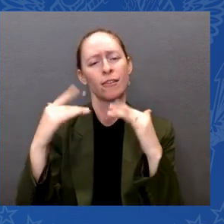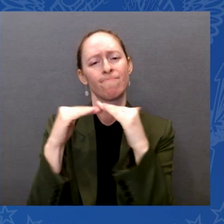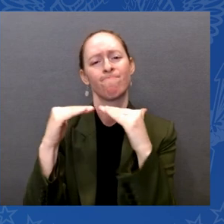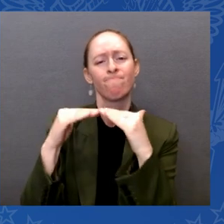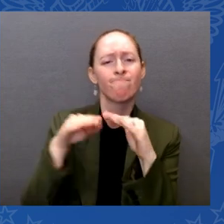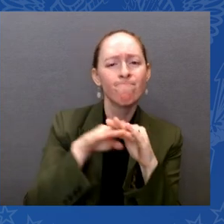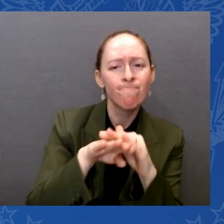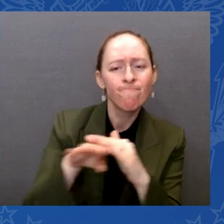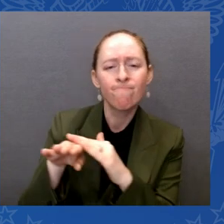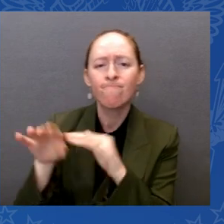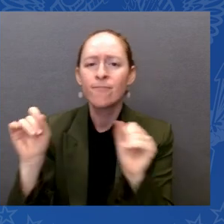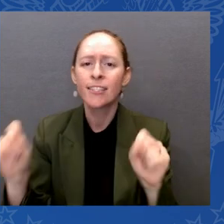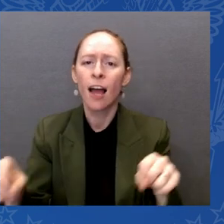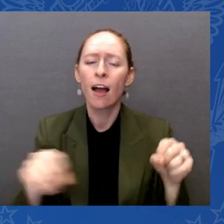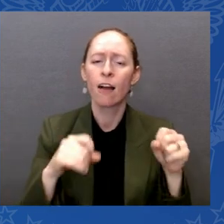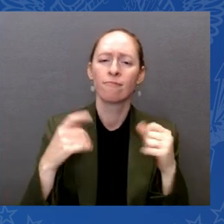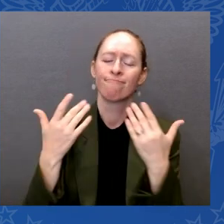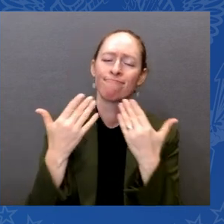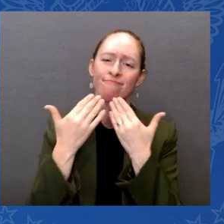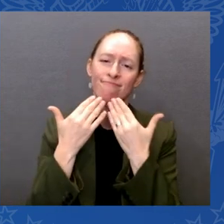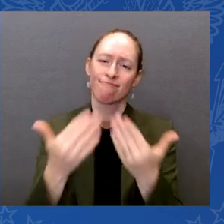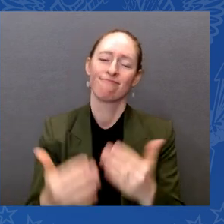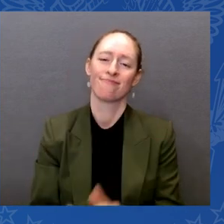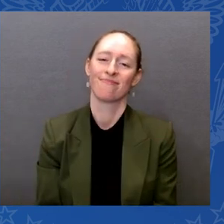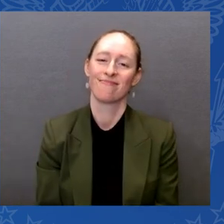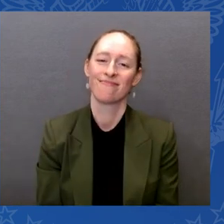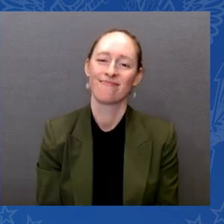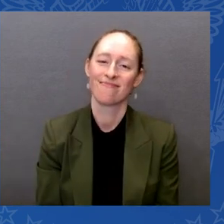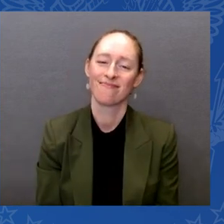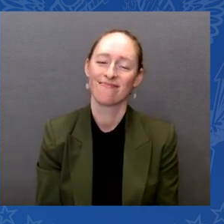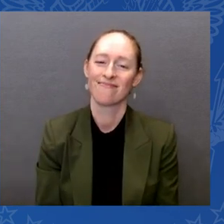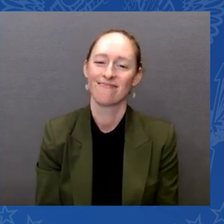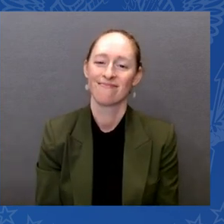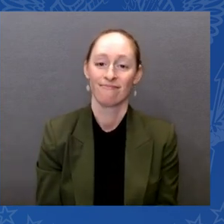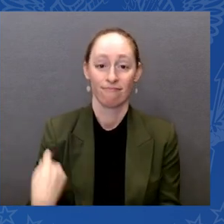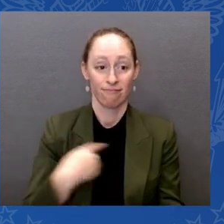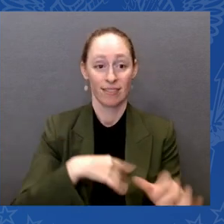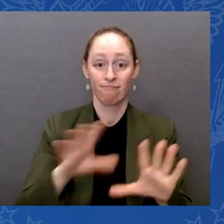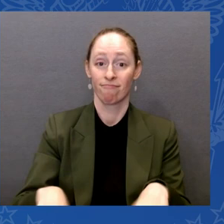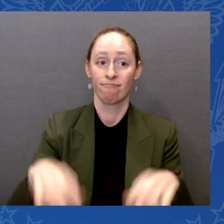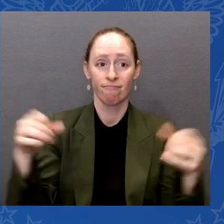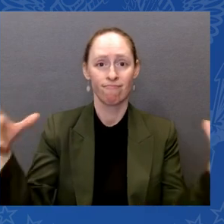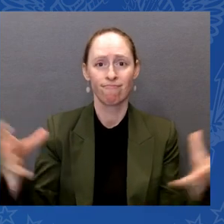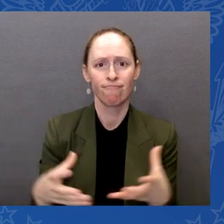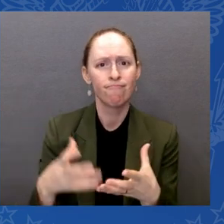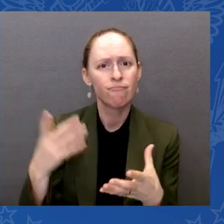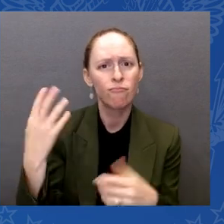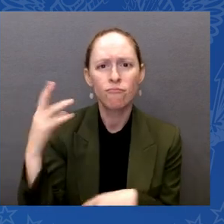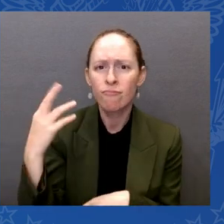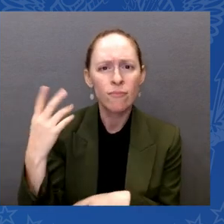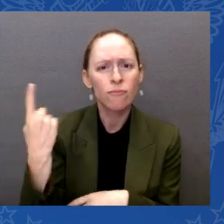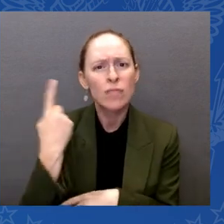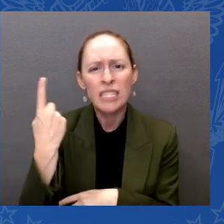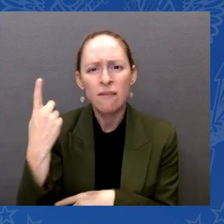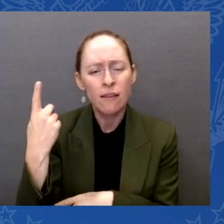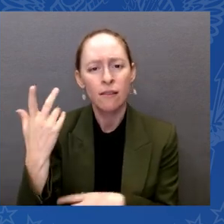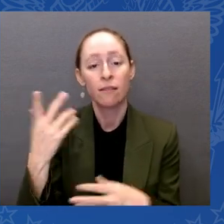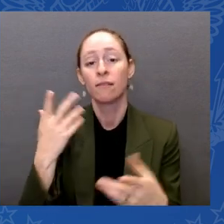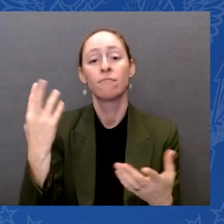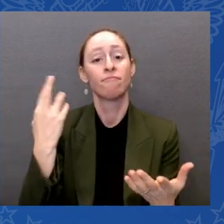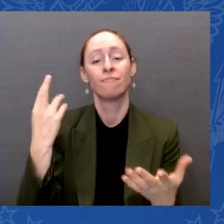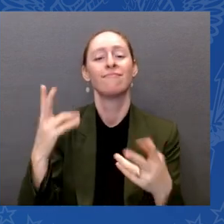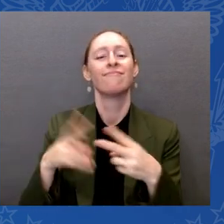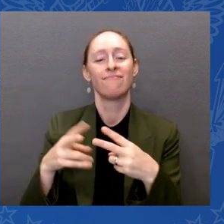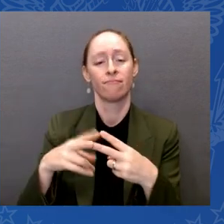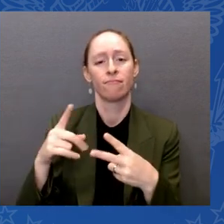First, to celebrate Americans with Disabilities Act that our dear friend Tom Harkin of Iowa helped write